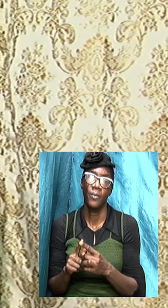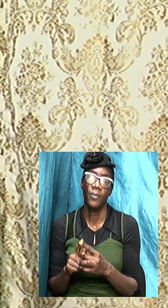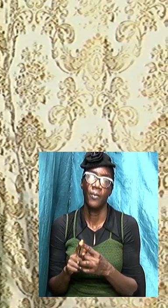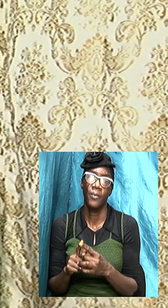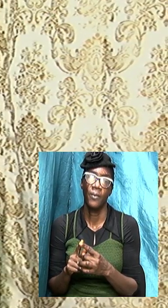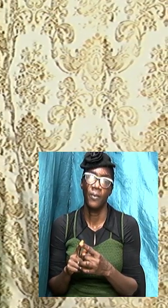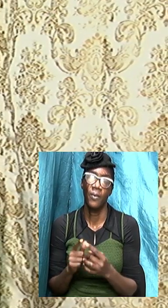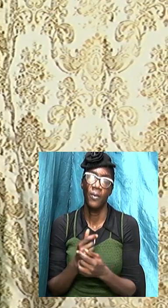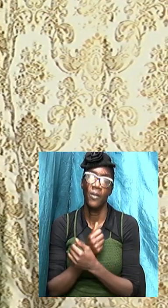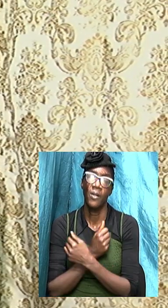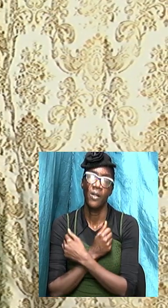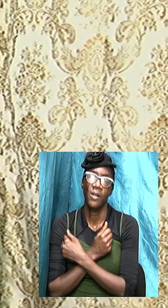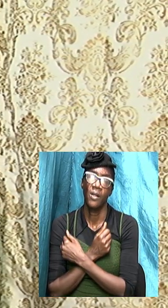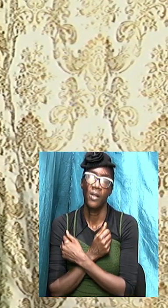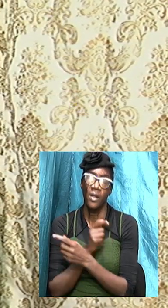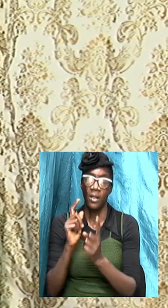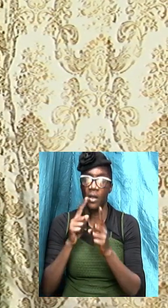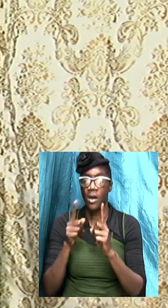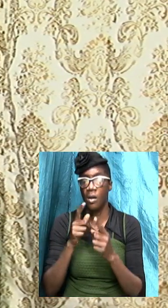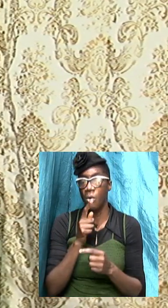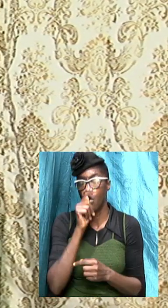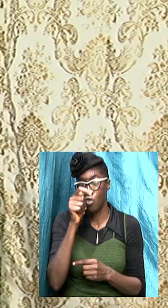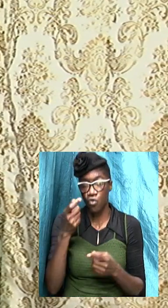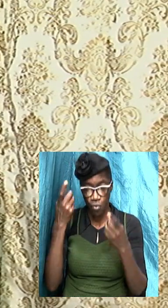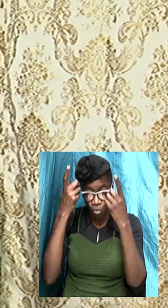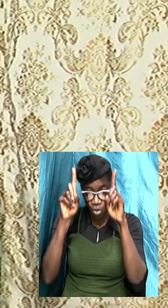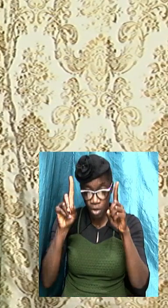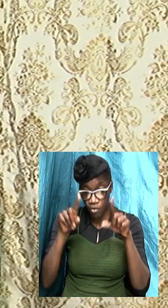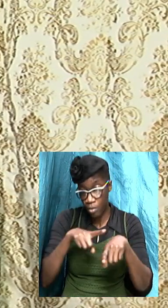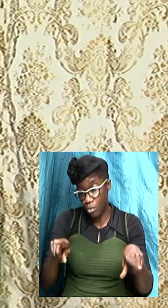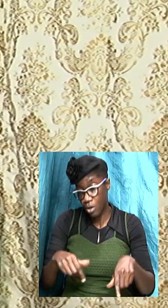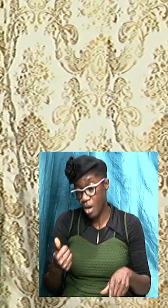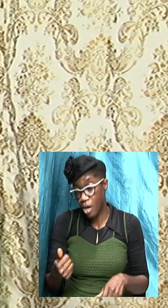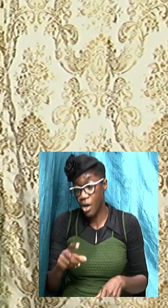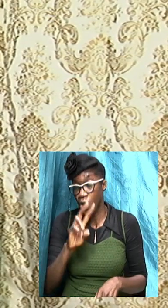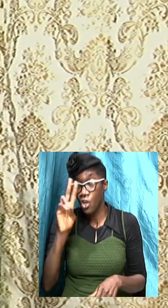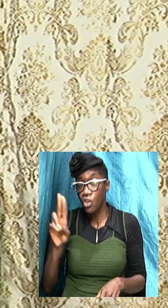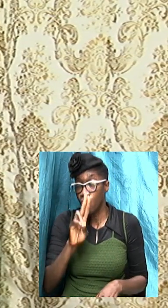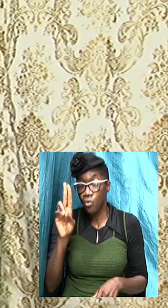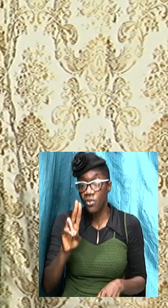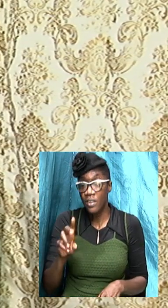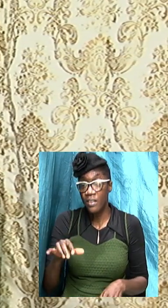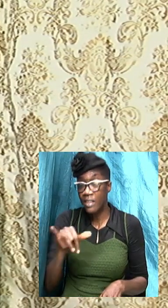two doctrines but the other one used the same scripture and